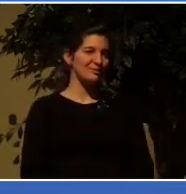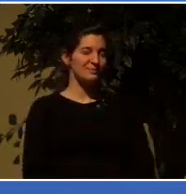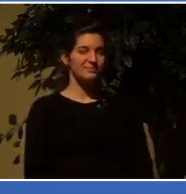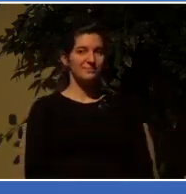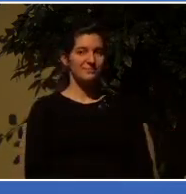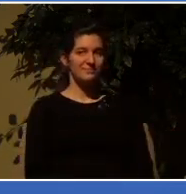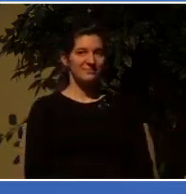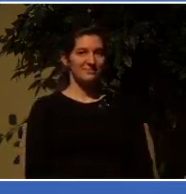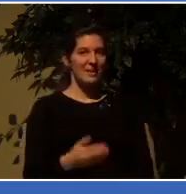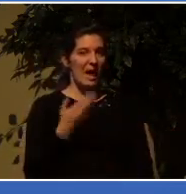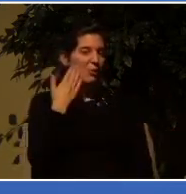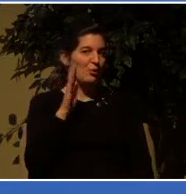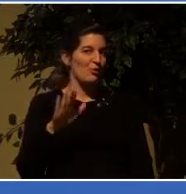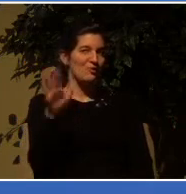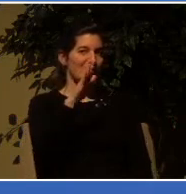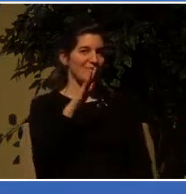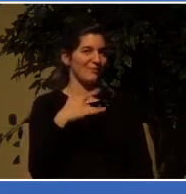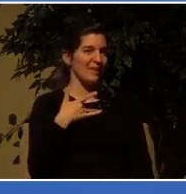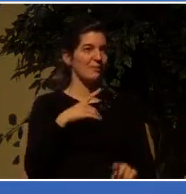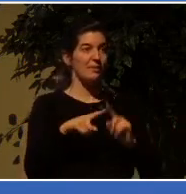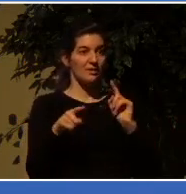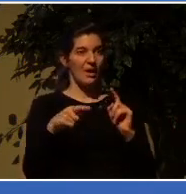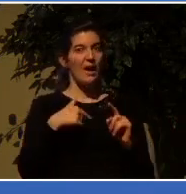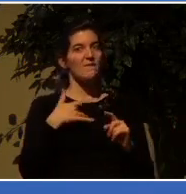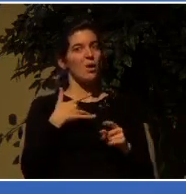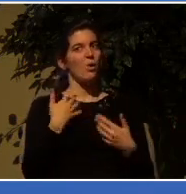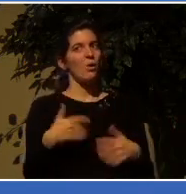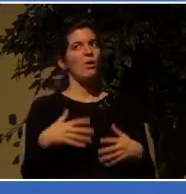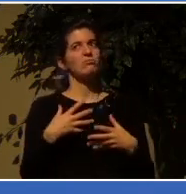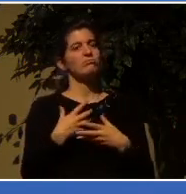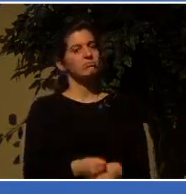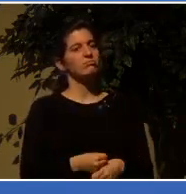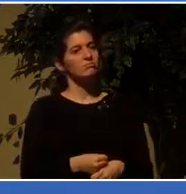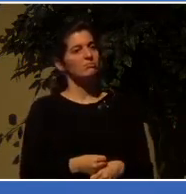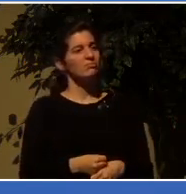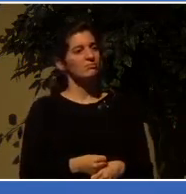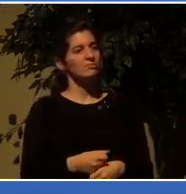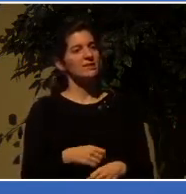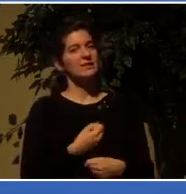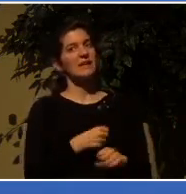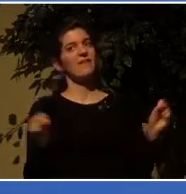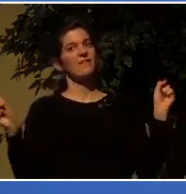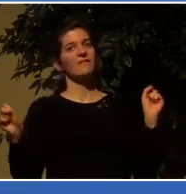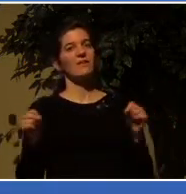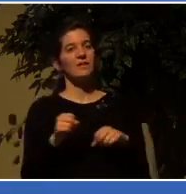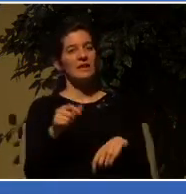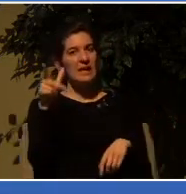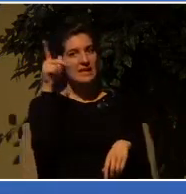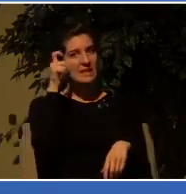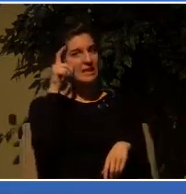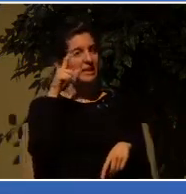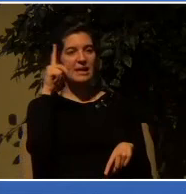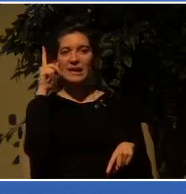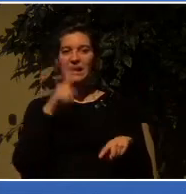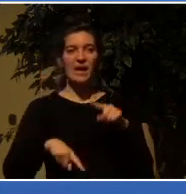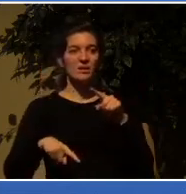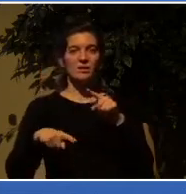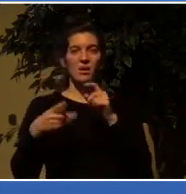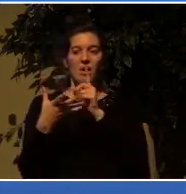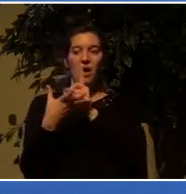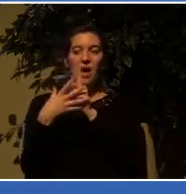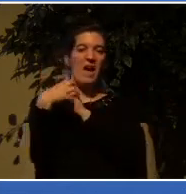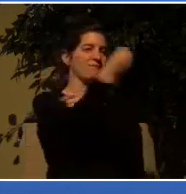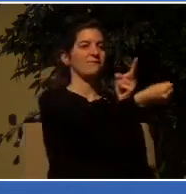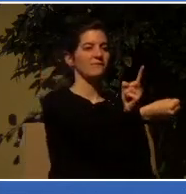that's a tremendous level of security. The devil cannot pluck us out of his hand. People